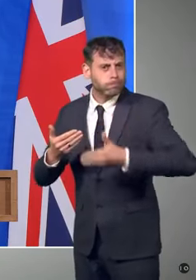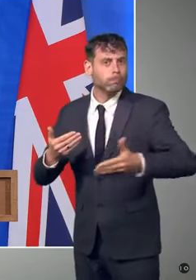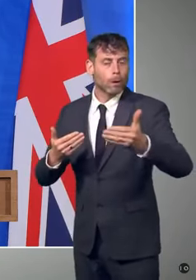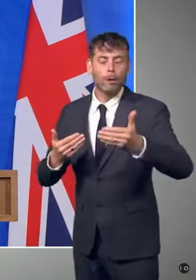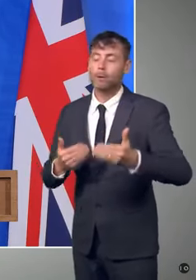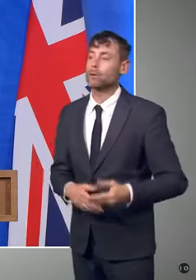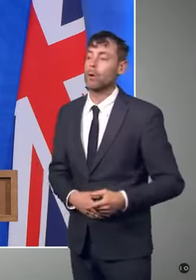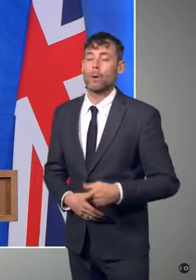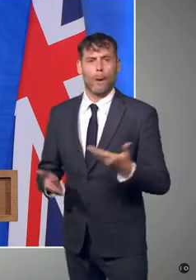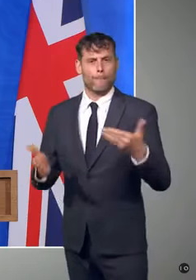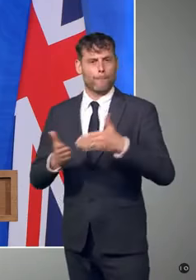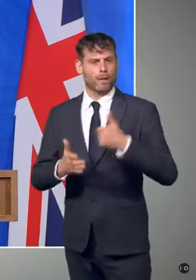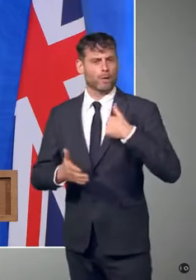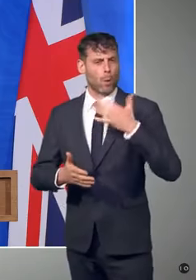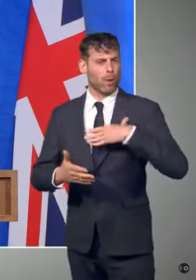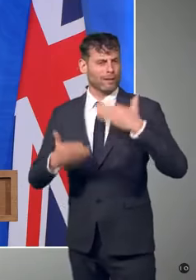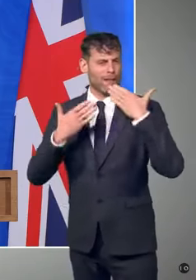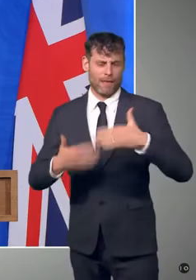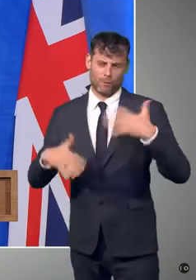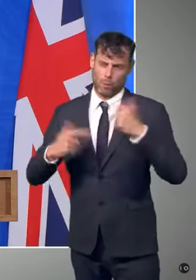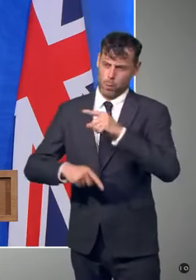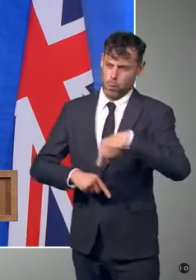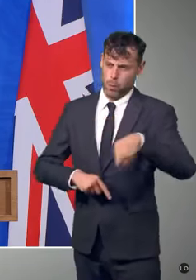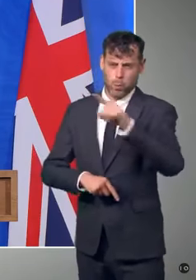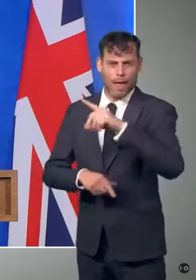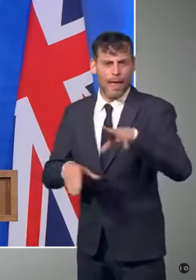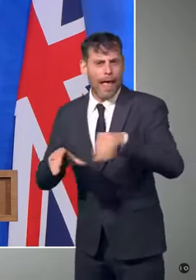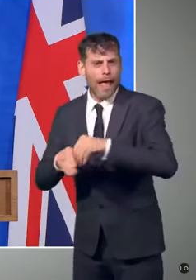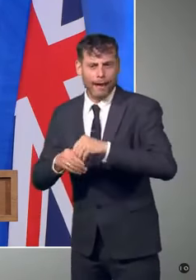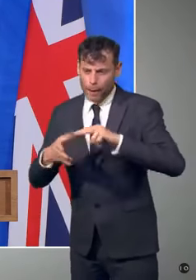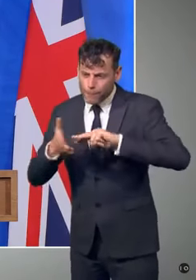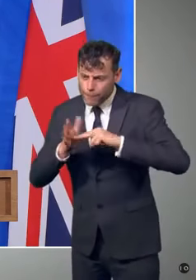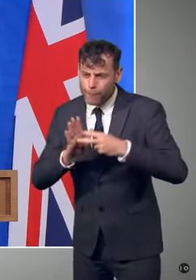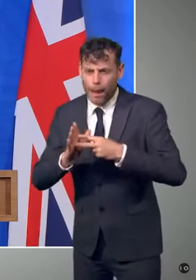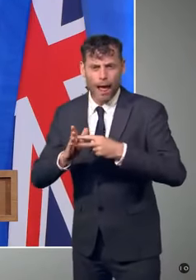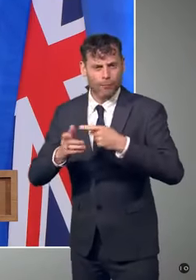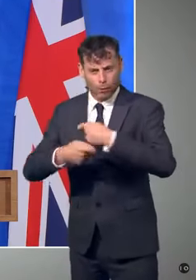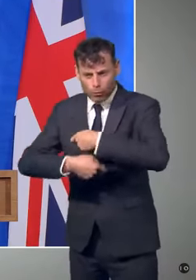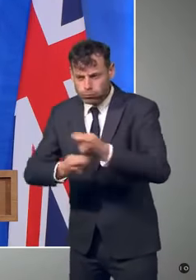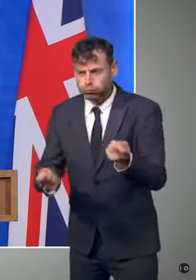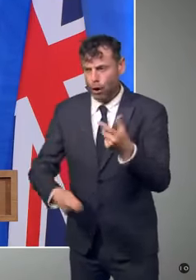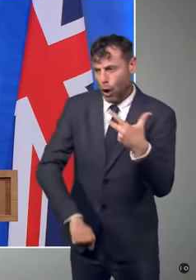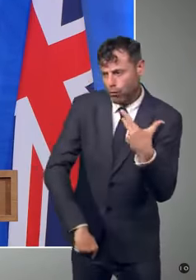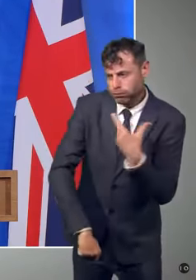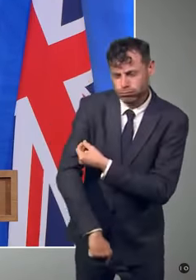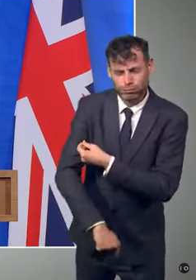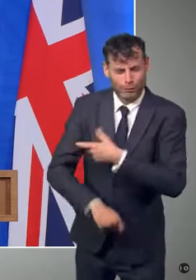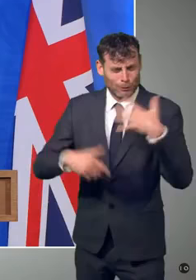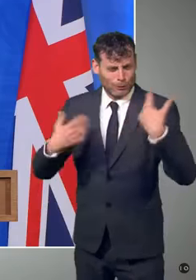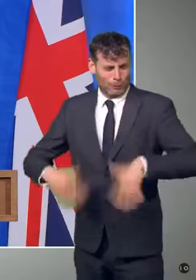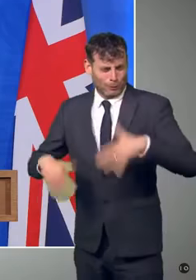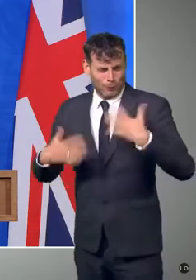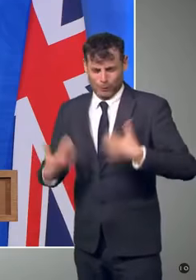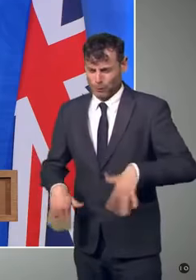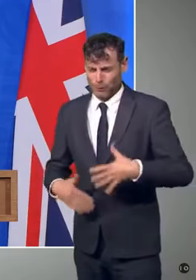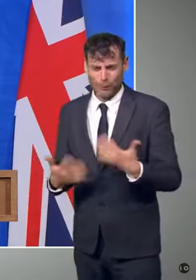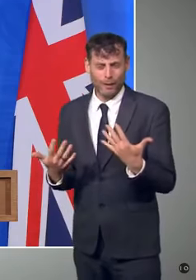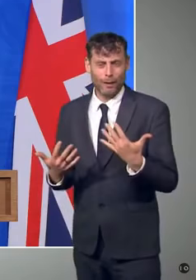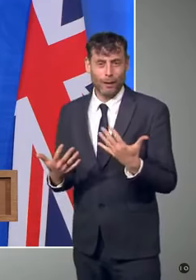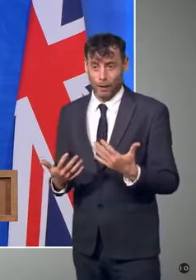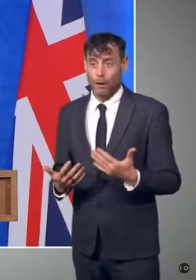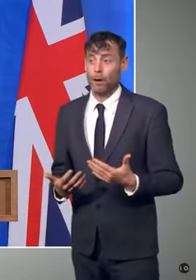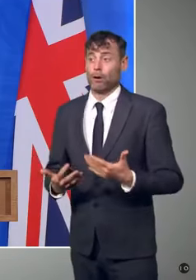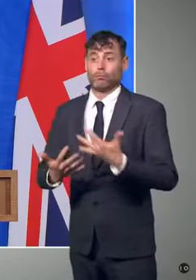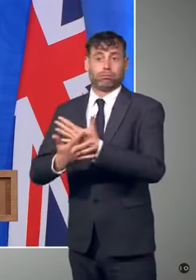those of you coming forwards in huge numbers, as you are. 19 out of 20 of those who have had a first